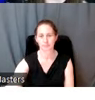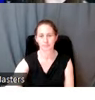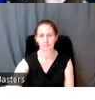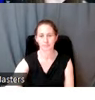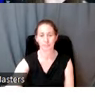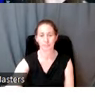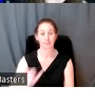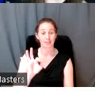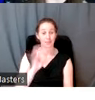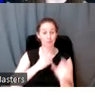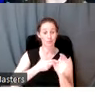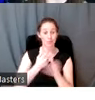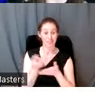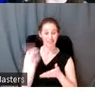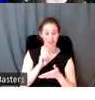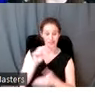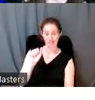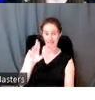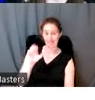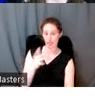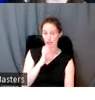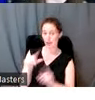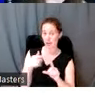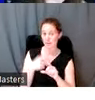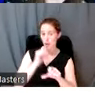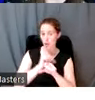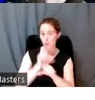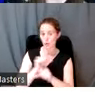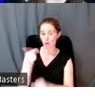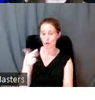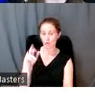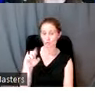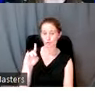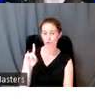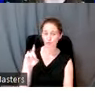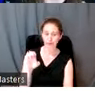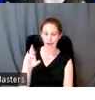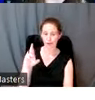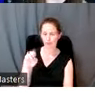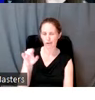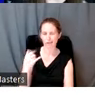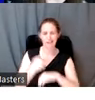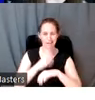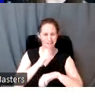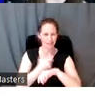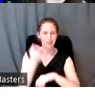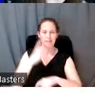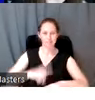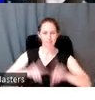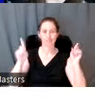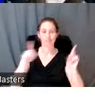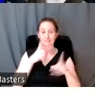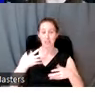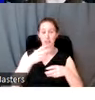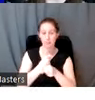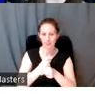If you joined us last week for Sarah's talk about her work at Grand Ronde, today's format will differ quite a bit. Archaeology of Bridge, as the name